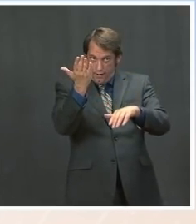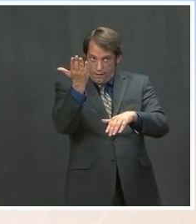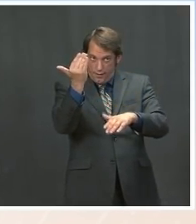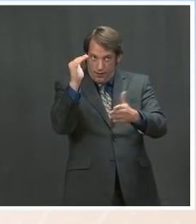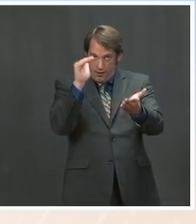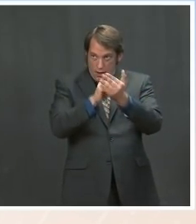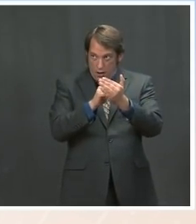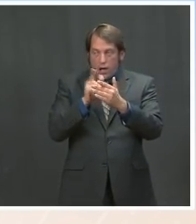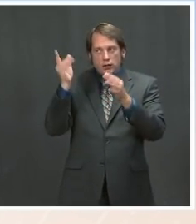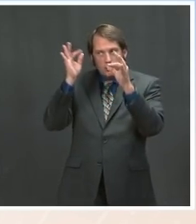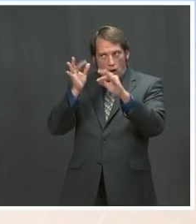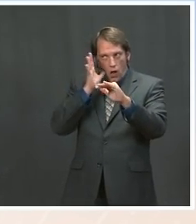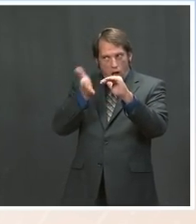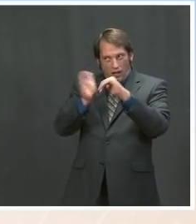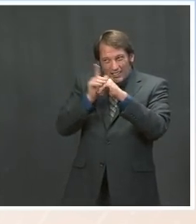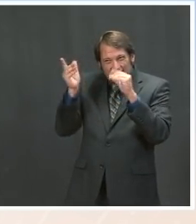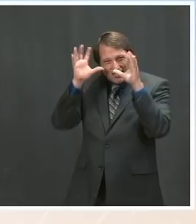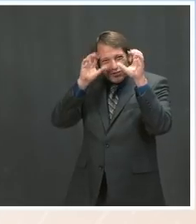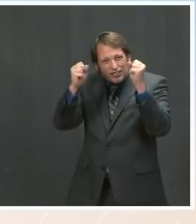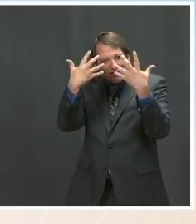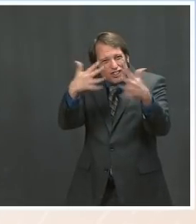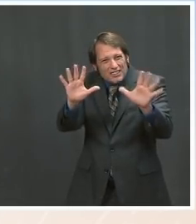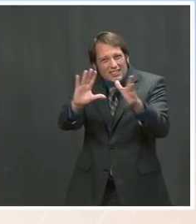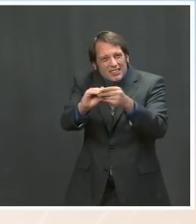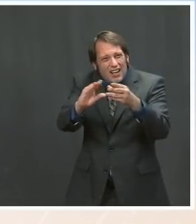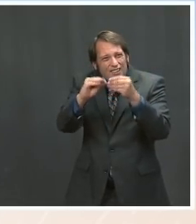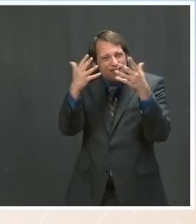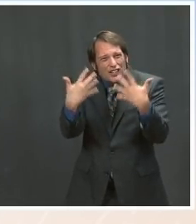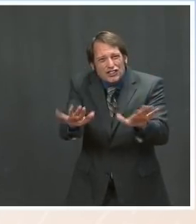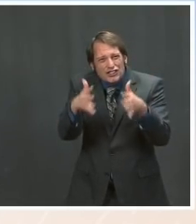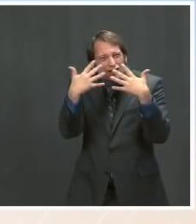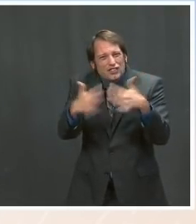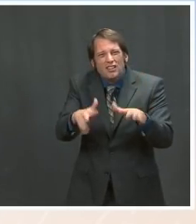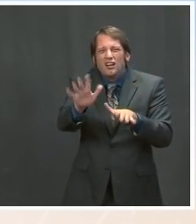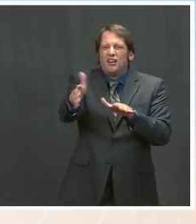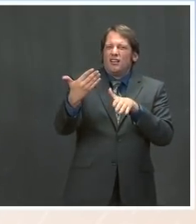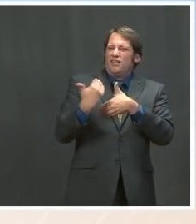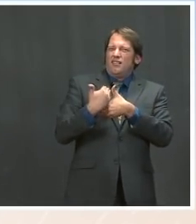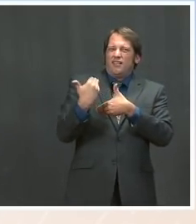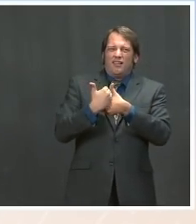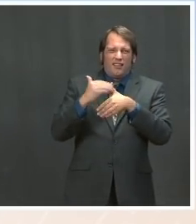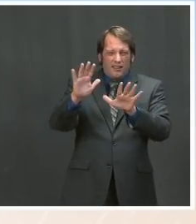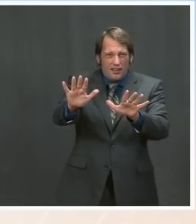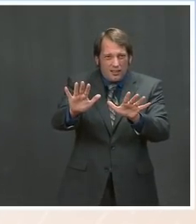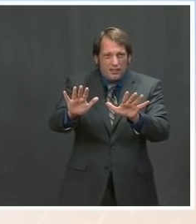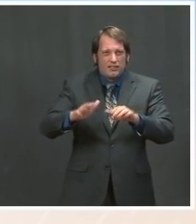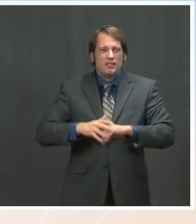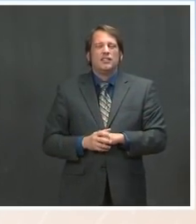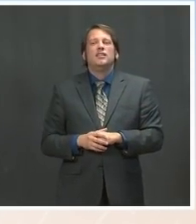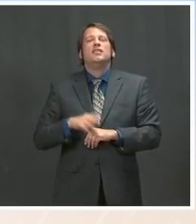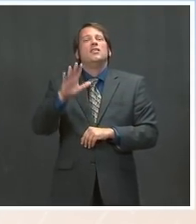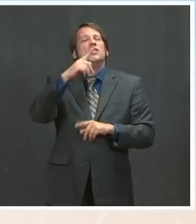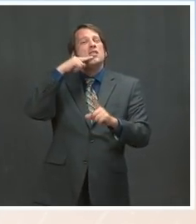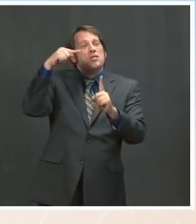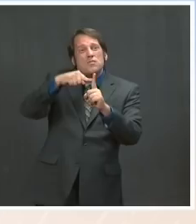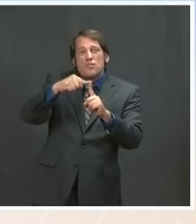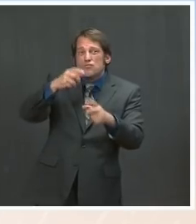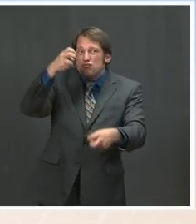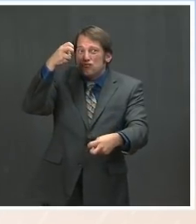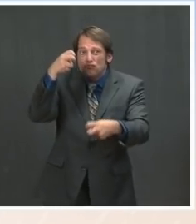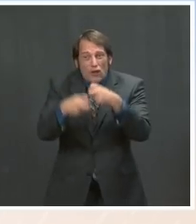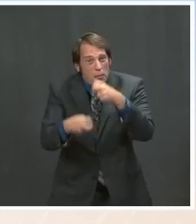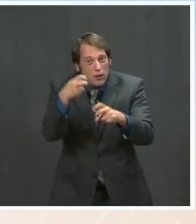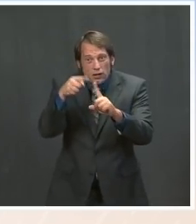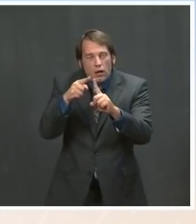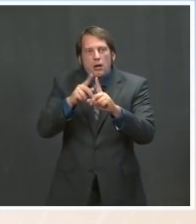And, again, the biggest challenge — The Press. doing that challenge. The biggest challenge, because people weren't understanding what we were conveying to the